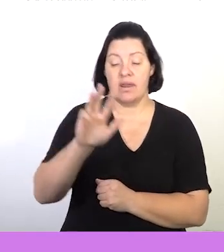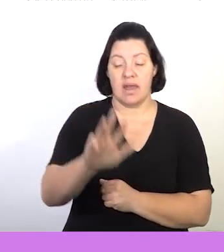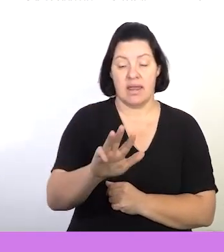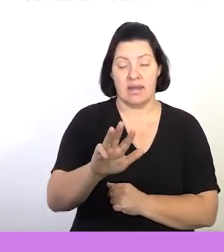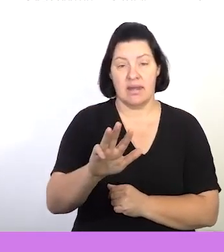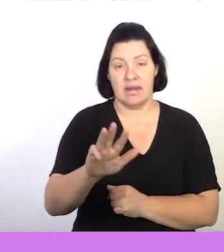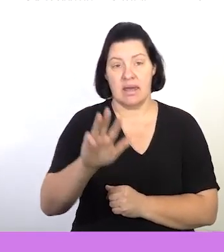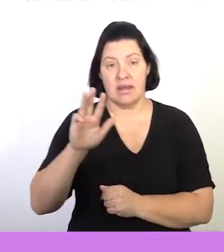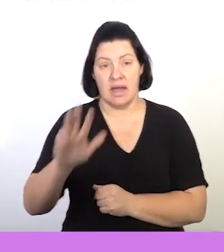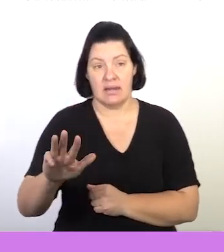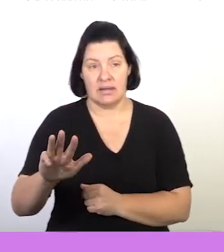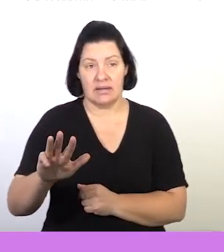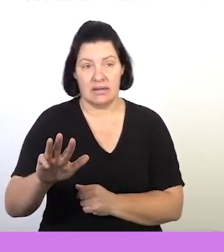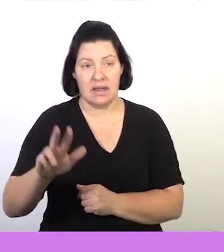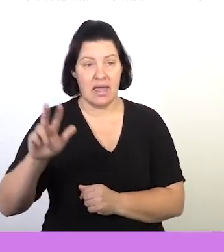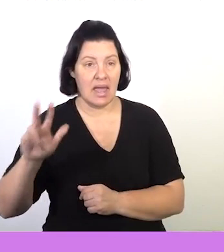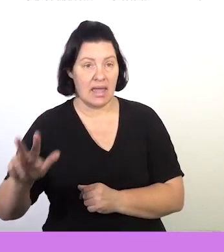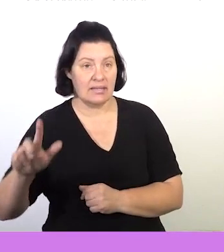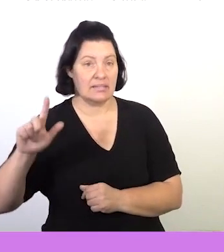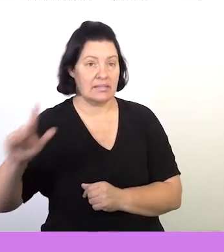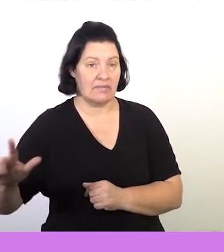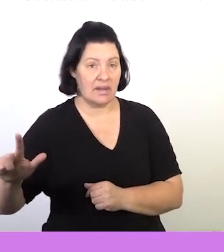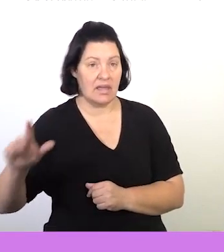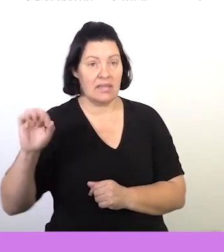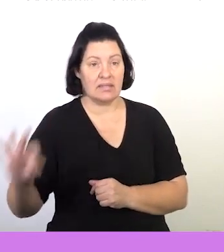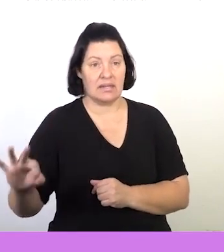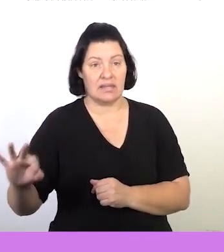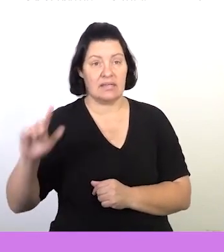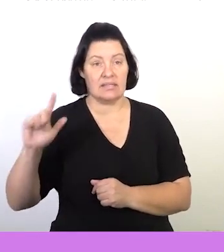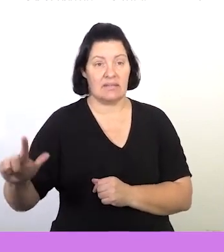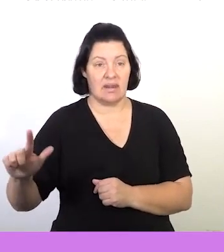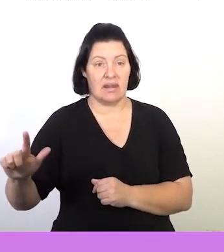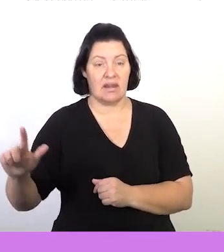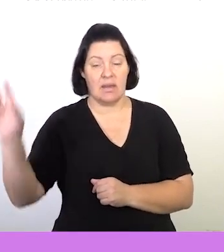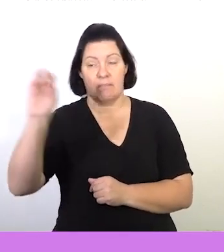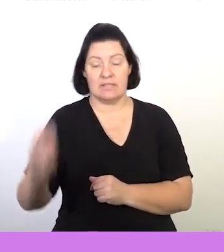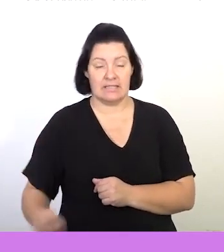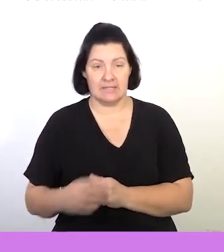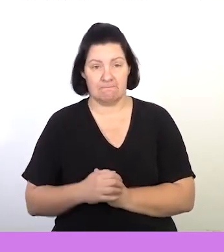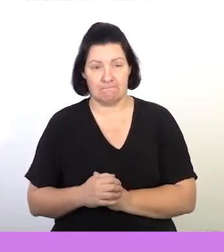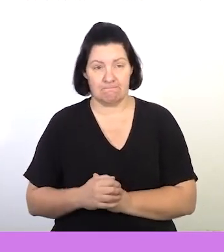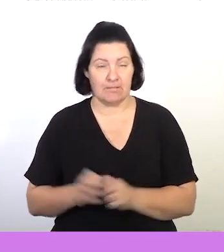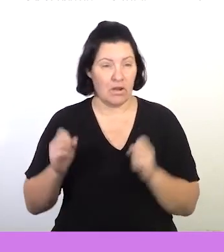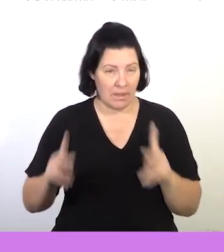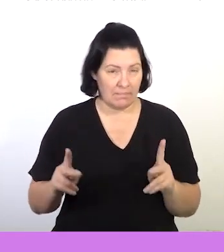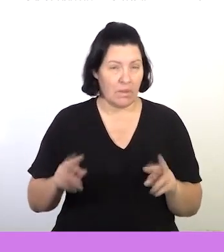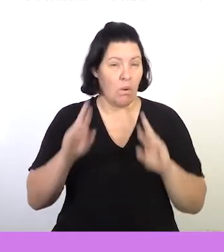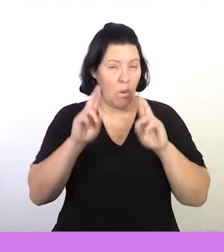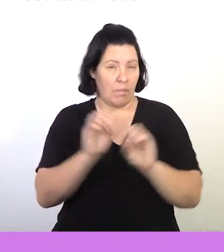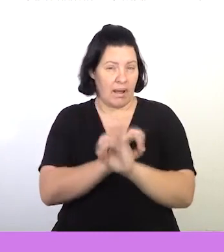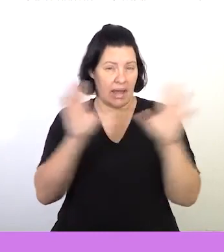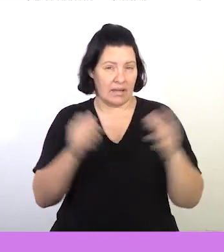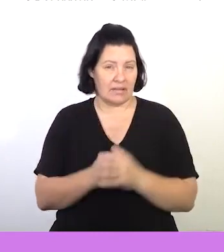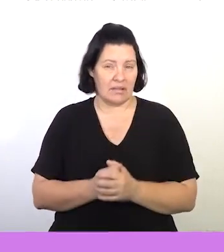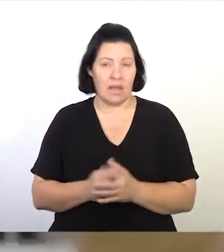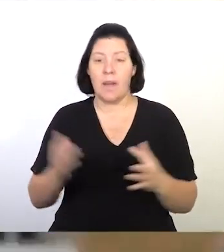,8737%. All right. I